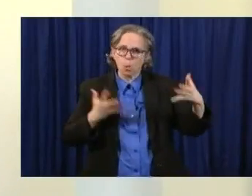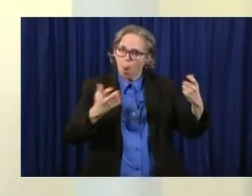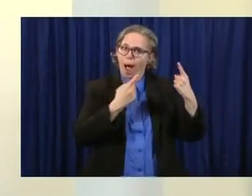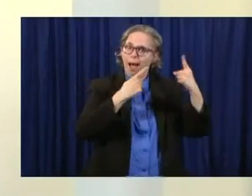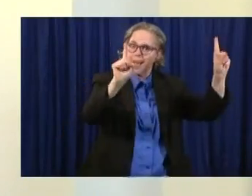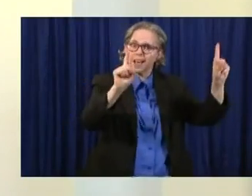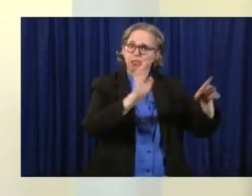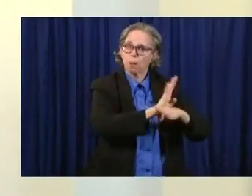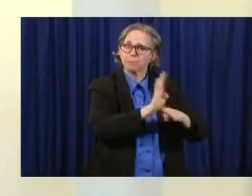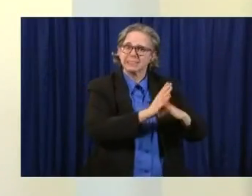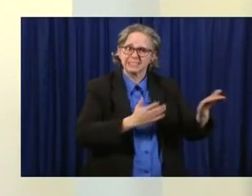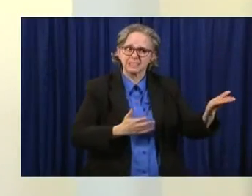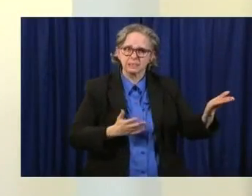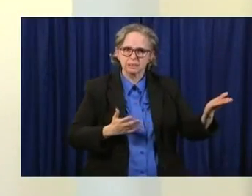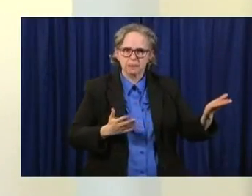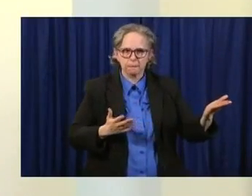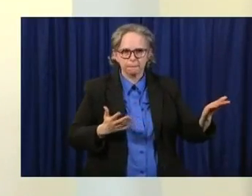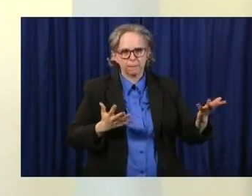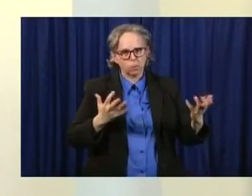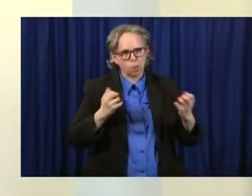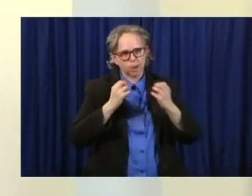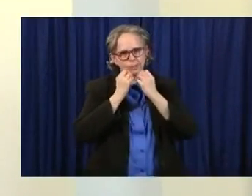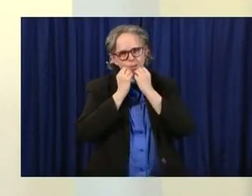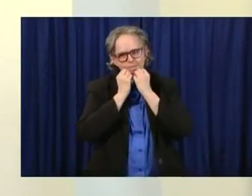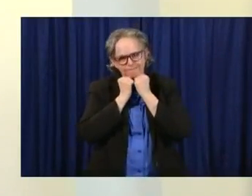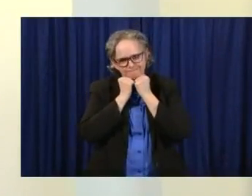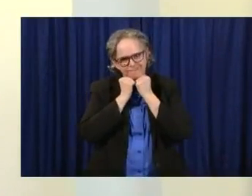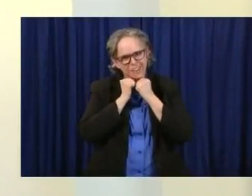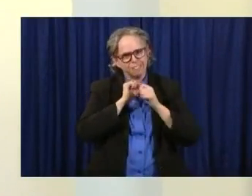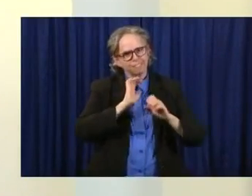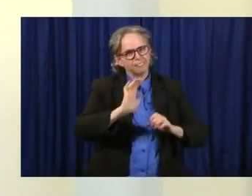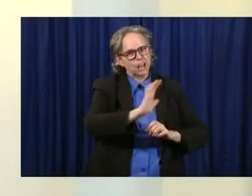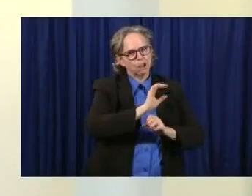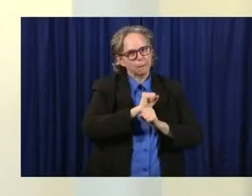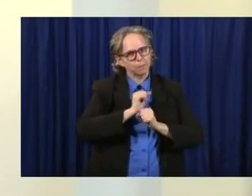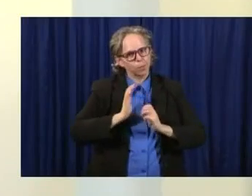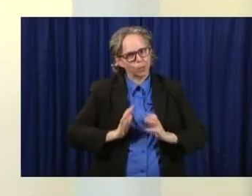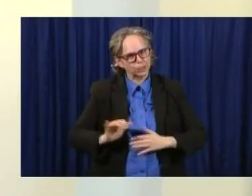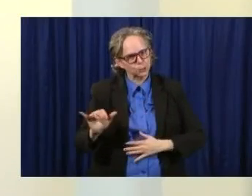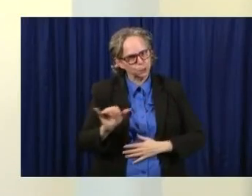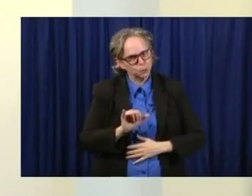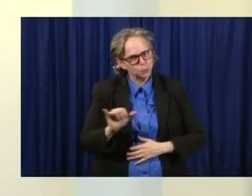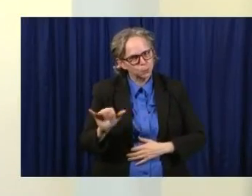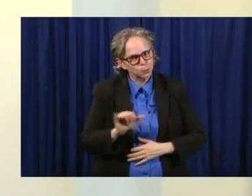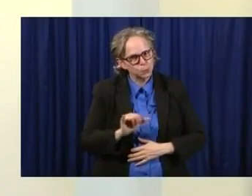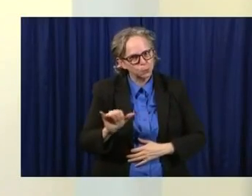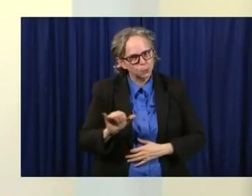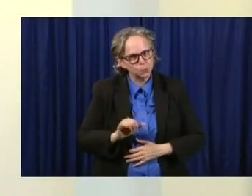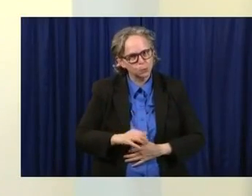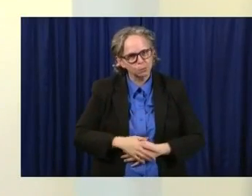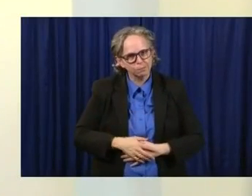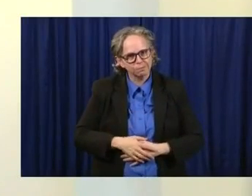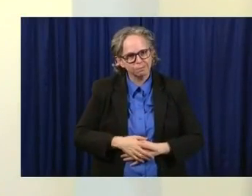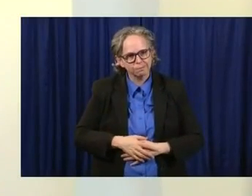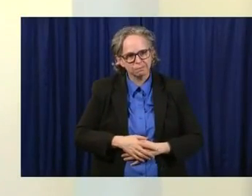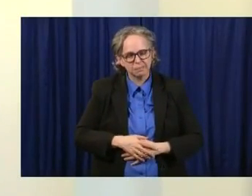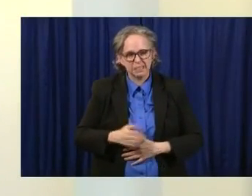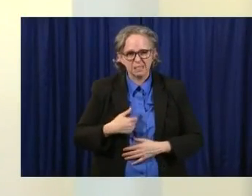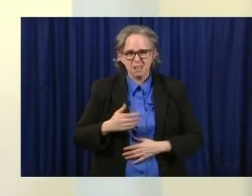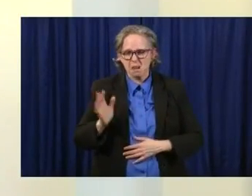and do well. The worst thing we can do when we don't wear these masks or we pretend this virus is not here